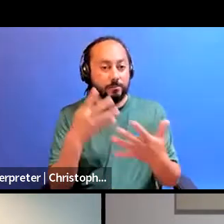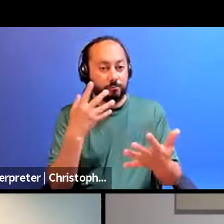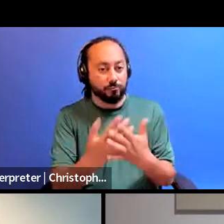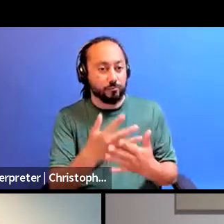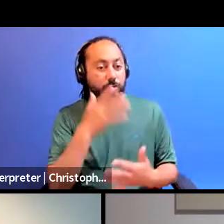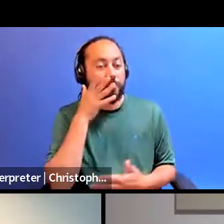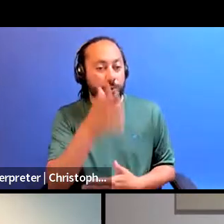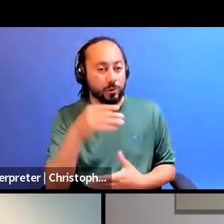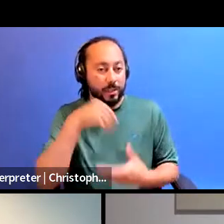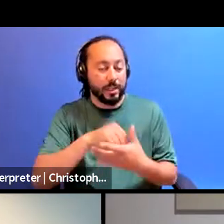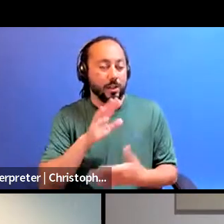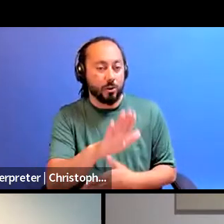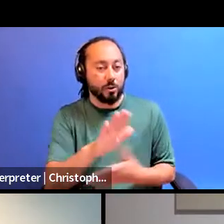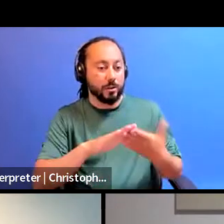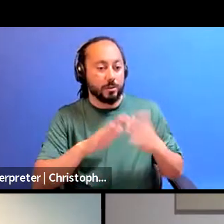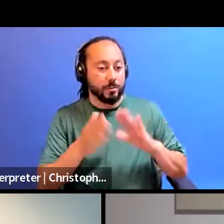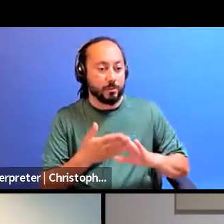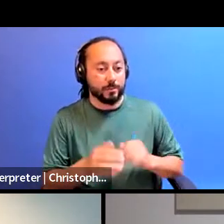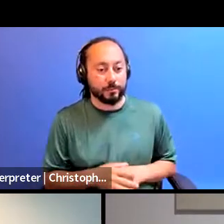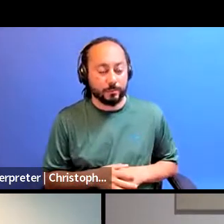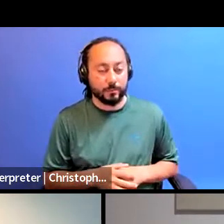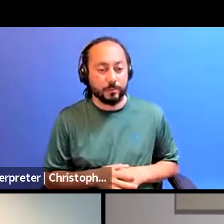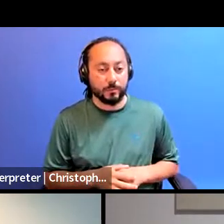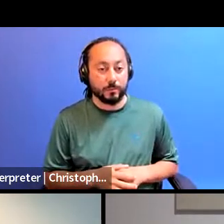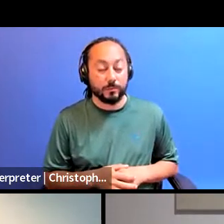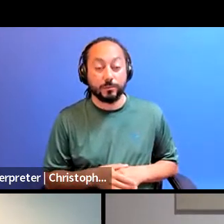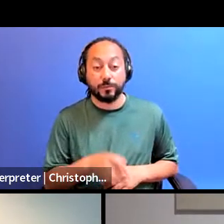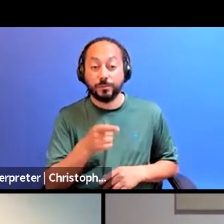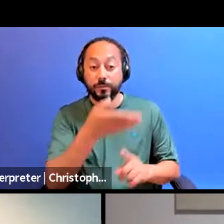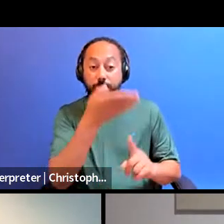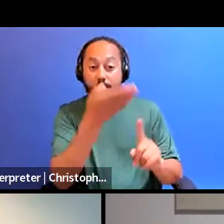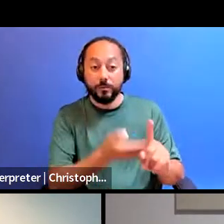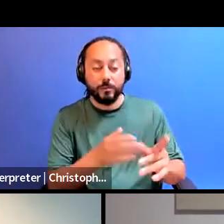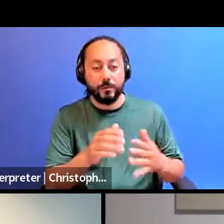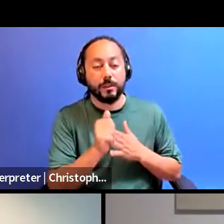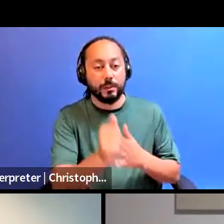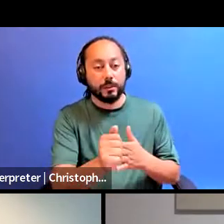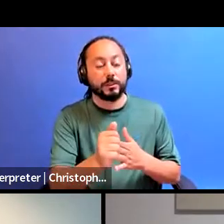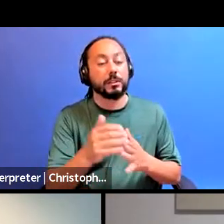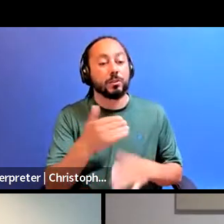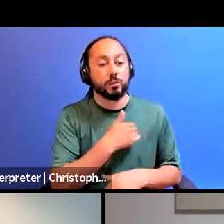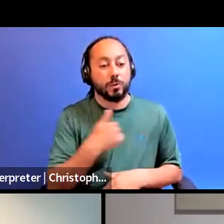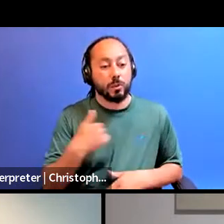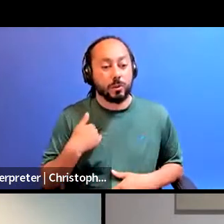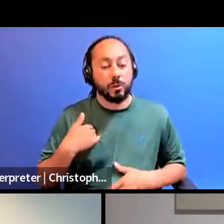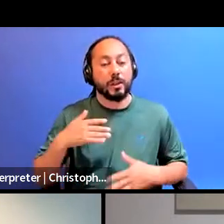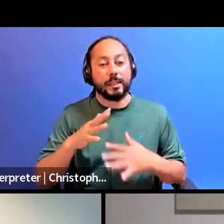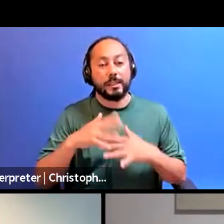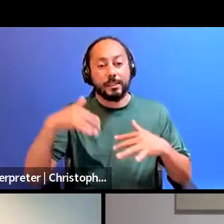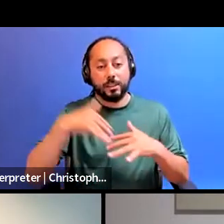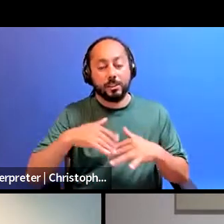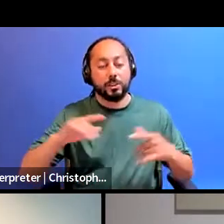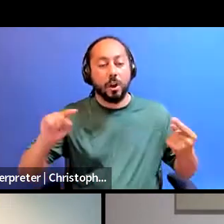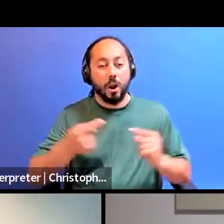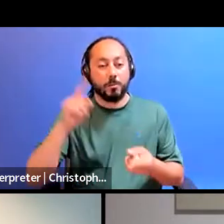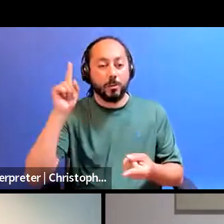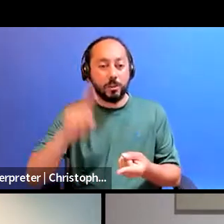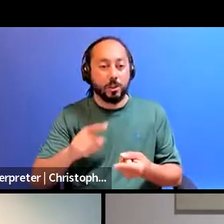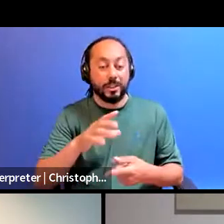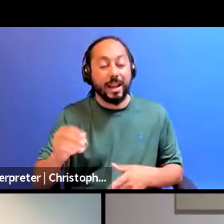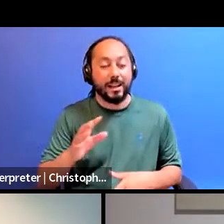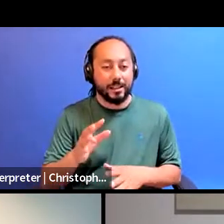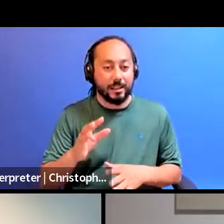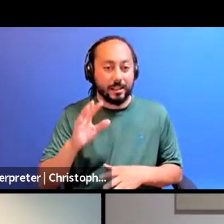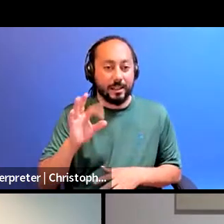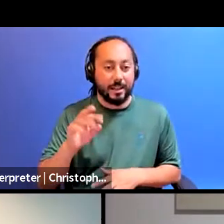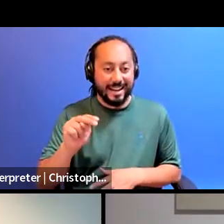community. She currently co-leads Toronto Indigenous Harm Reduction and Native Arts Society, both trans and